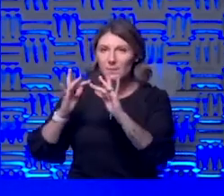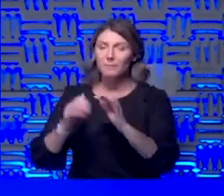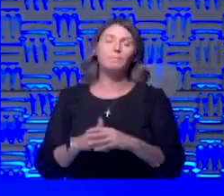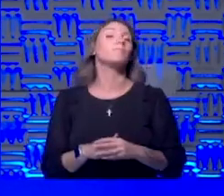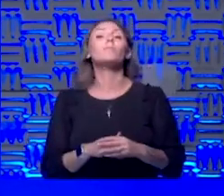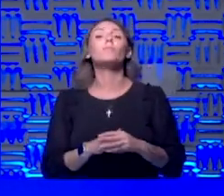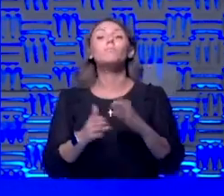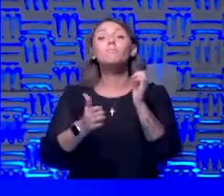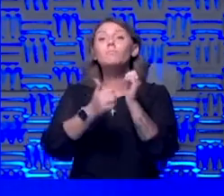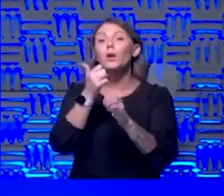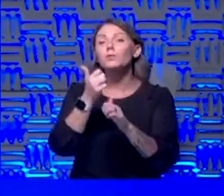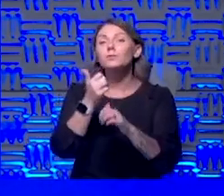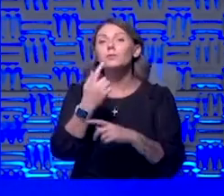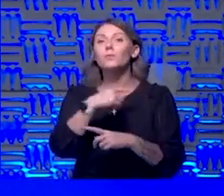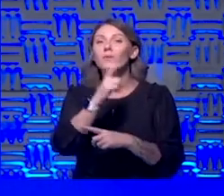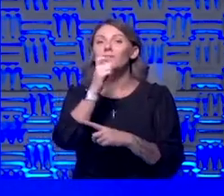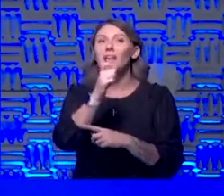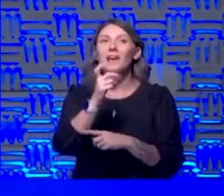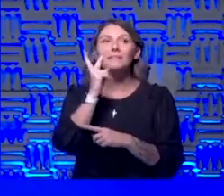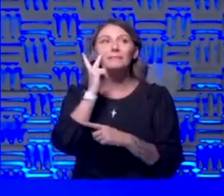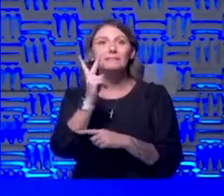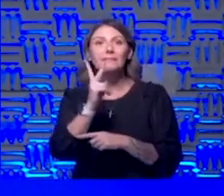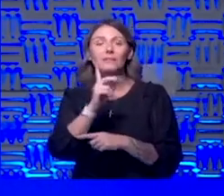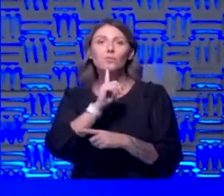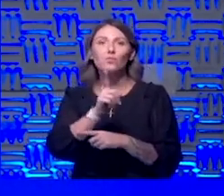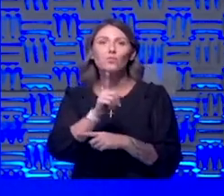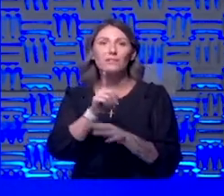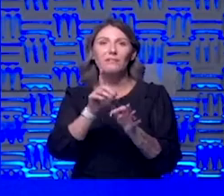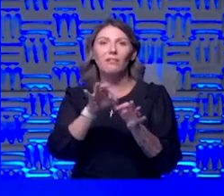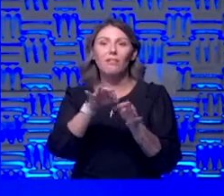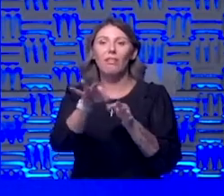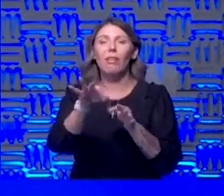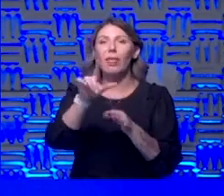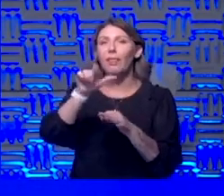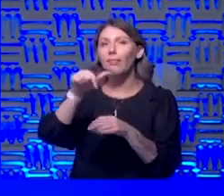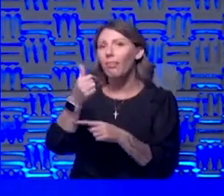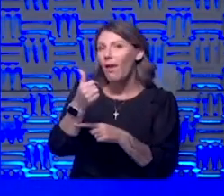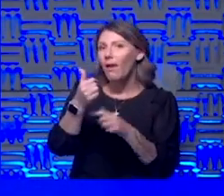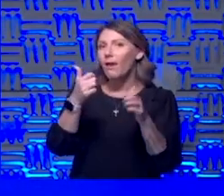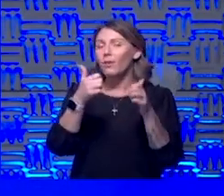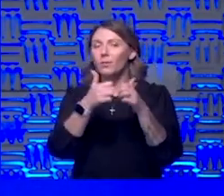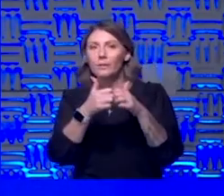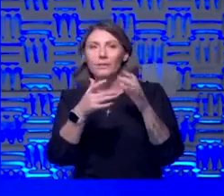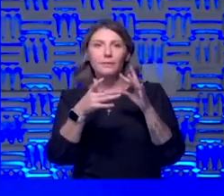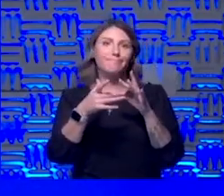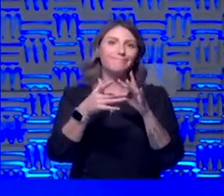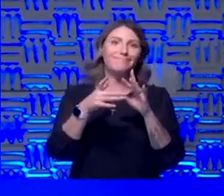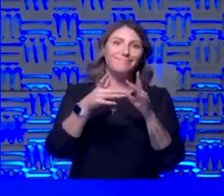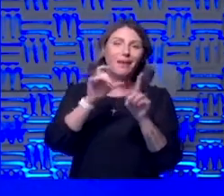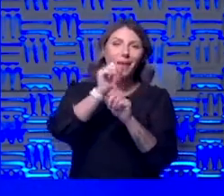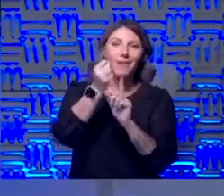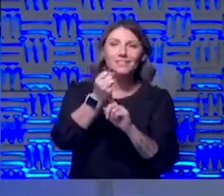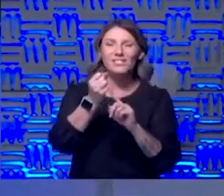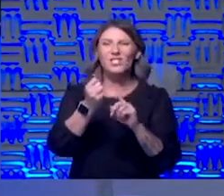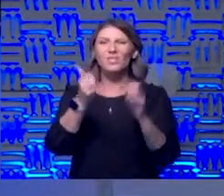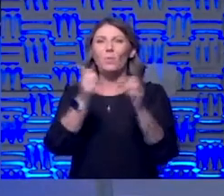i don't think we've really seen a true lag in the cases it's just on on the data reporting side of that